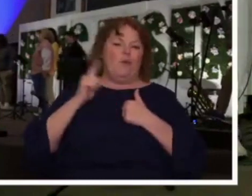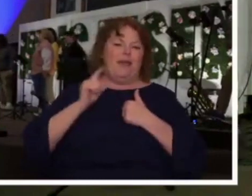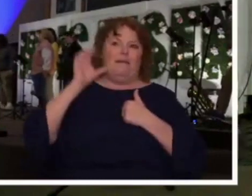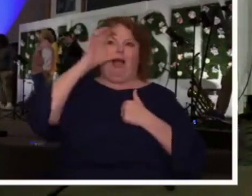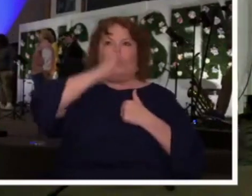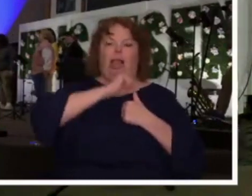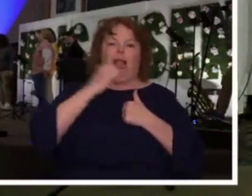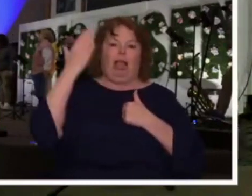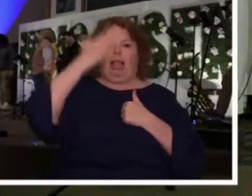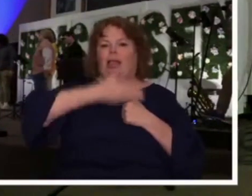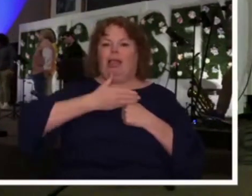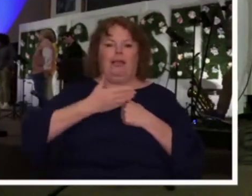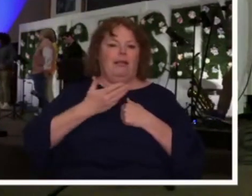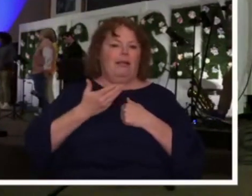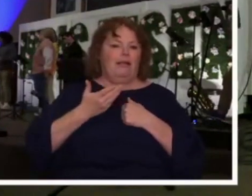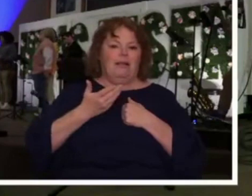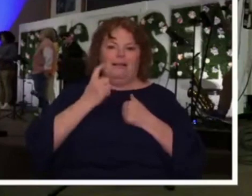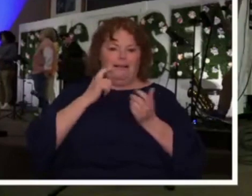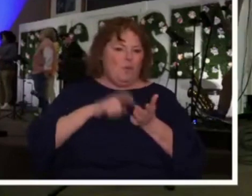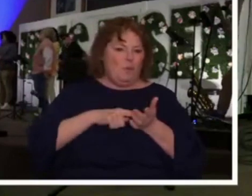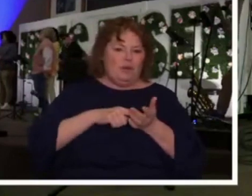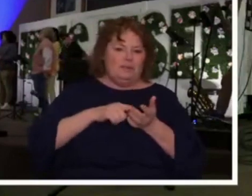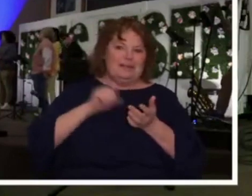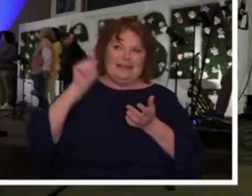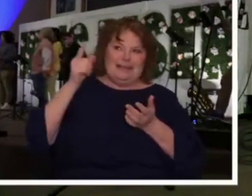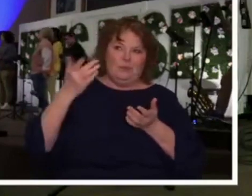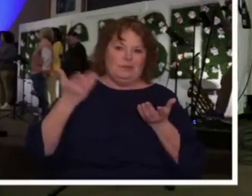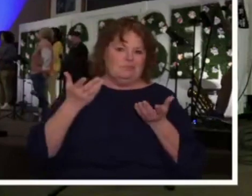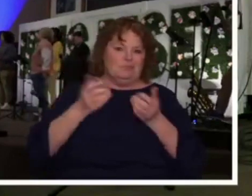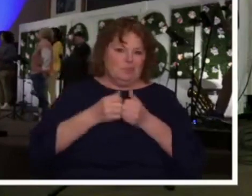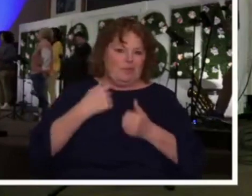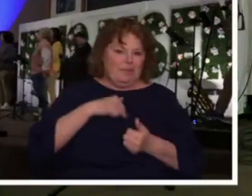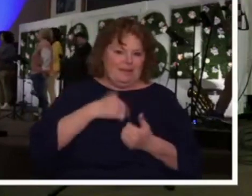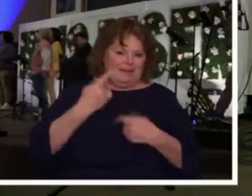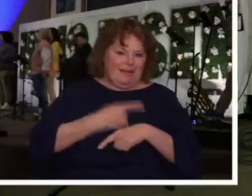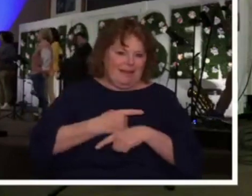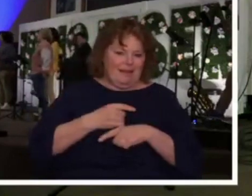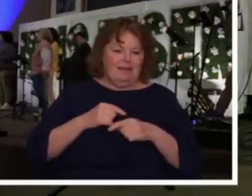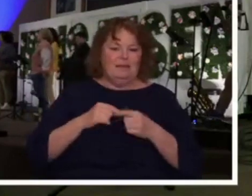Where have I missed God's presence in my life today?